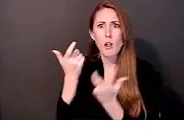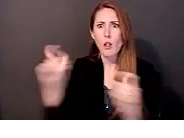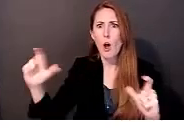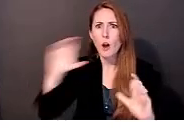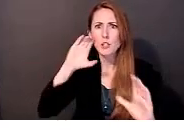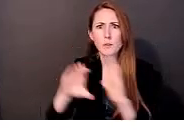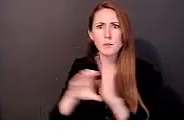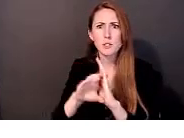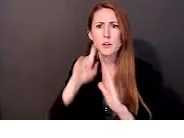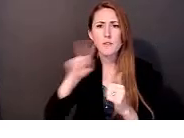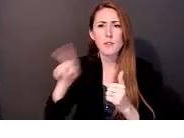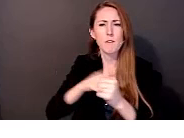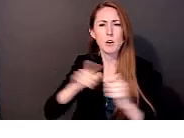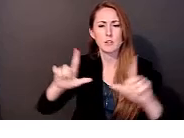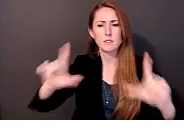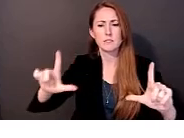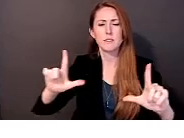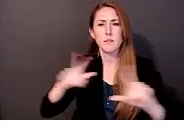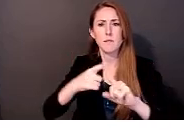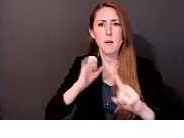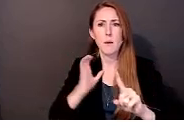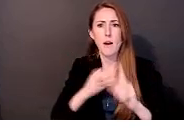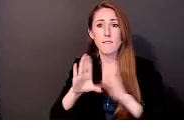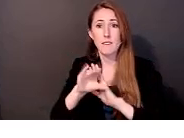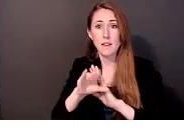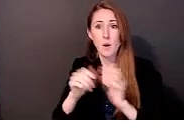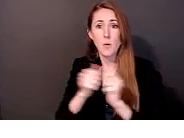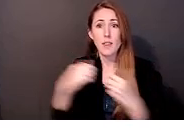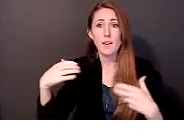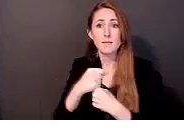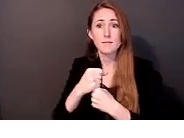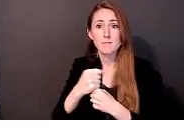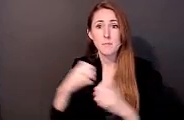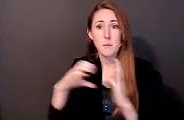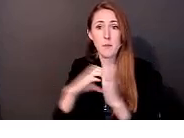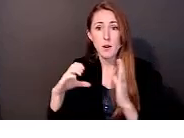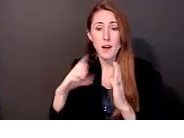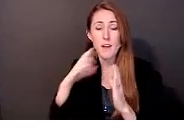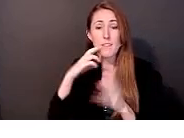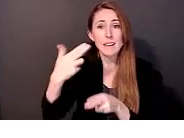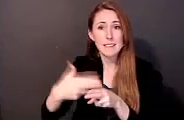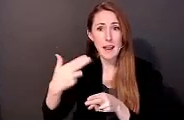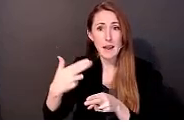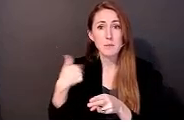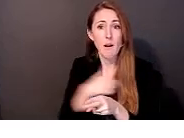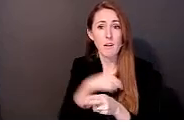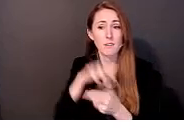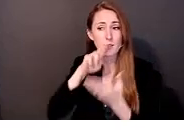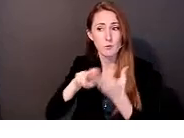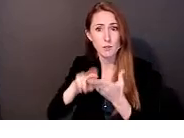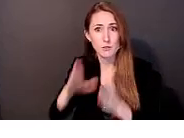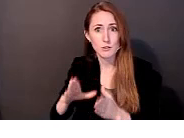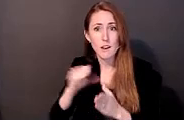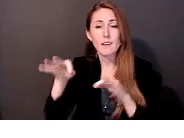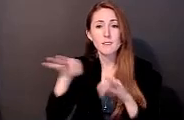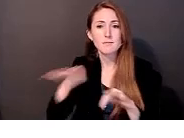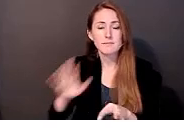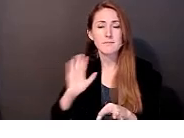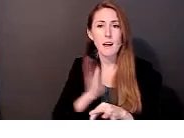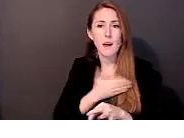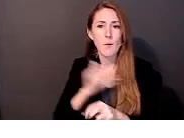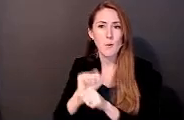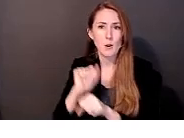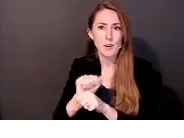which was paired with a succinct paragraph that named us, the researchers who were involved in the project, and described the work that we do at the rural